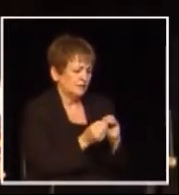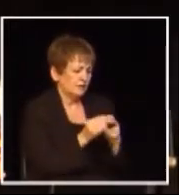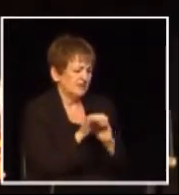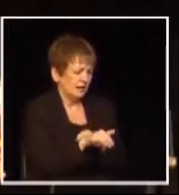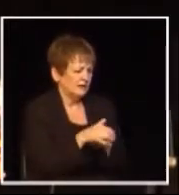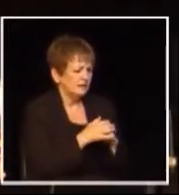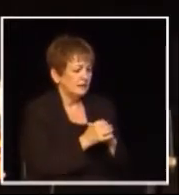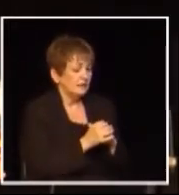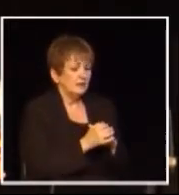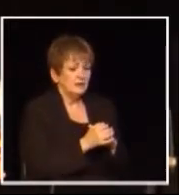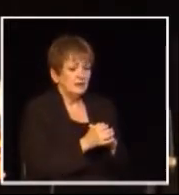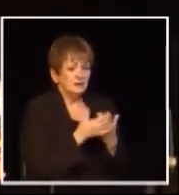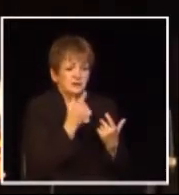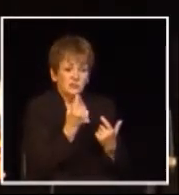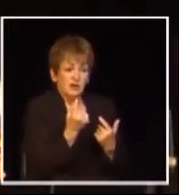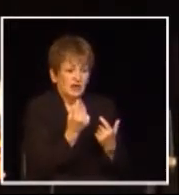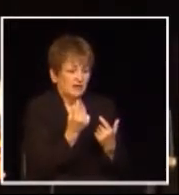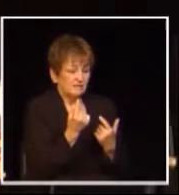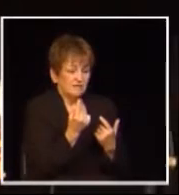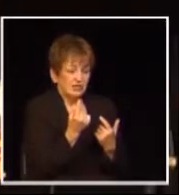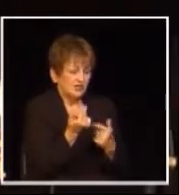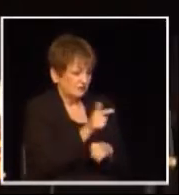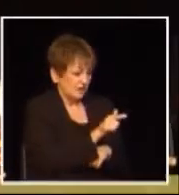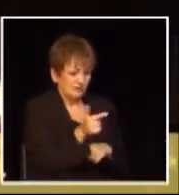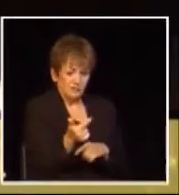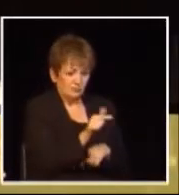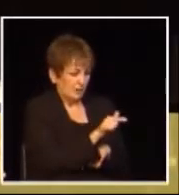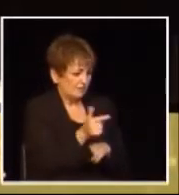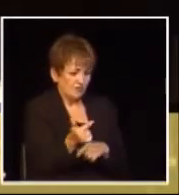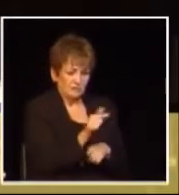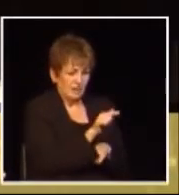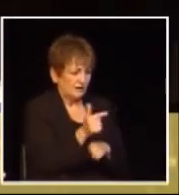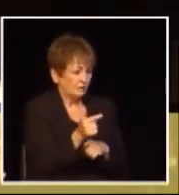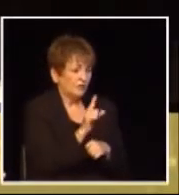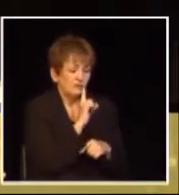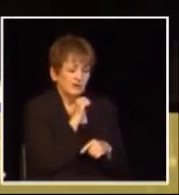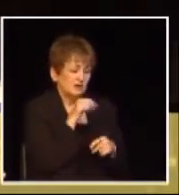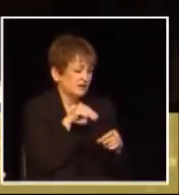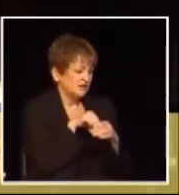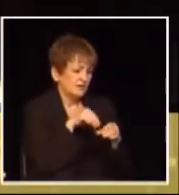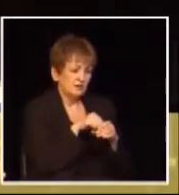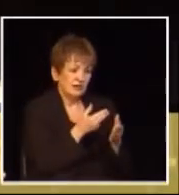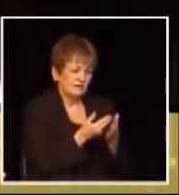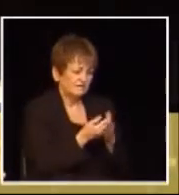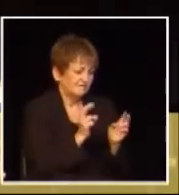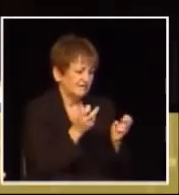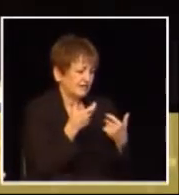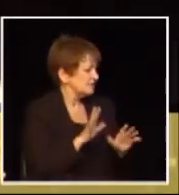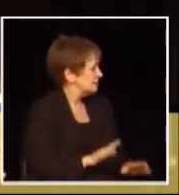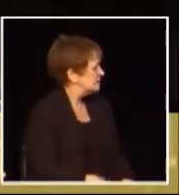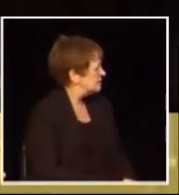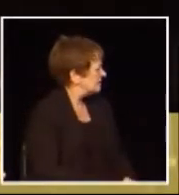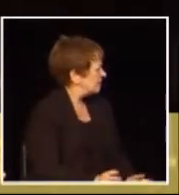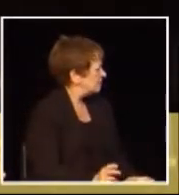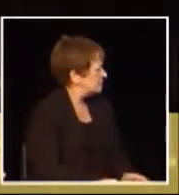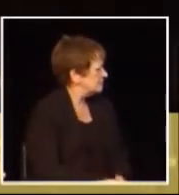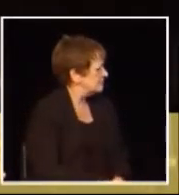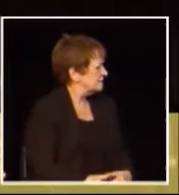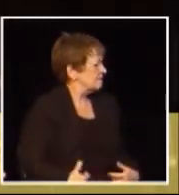actual number you know it's just one washing the other washing the other hand they're not saving any money and that's the bottom line